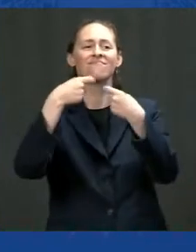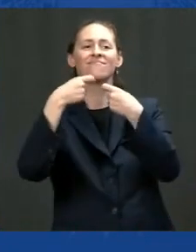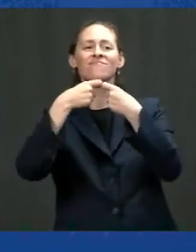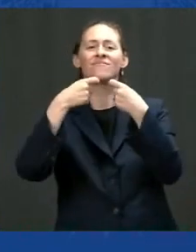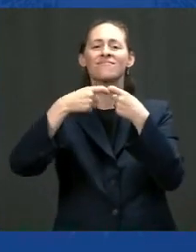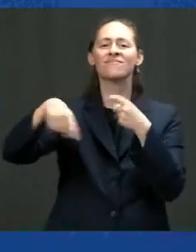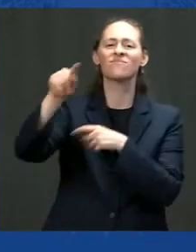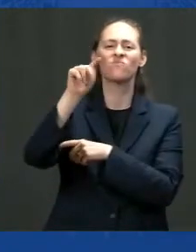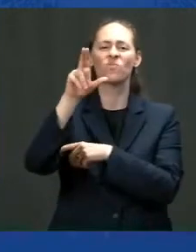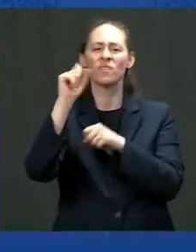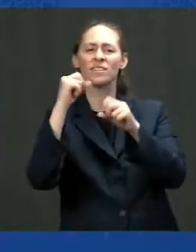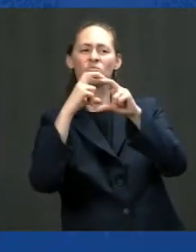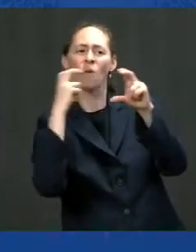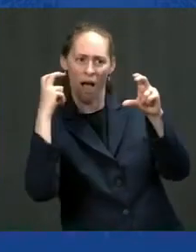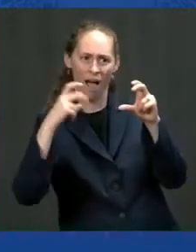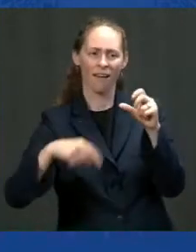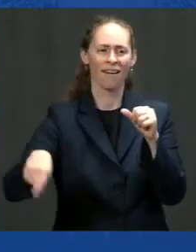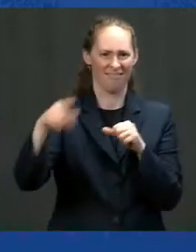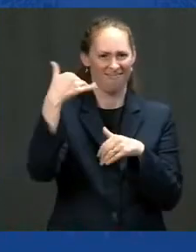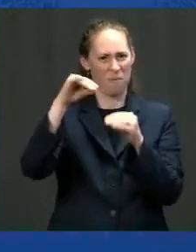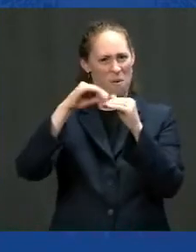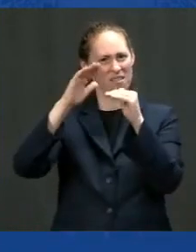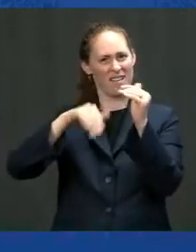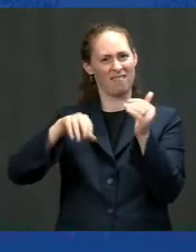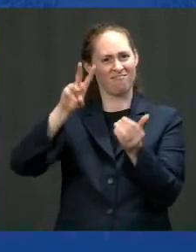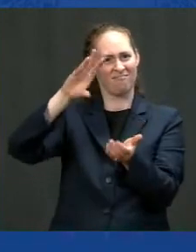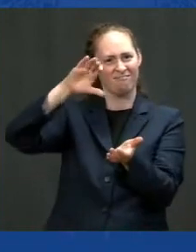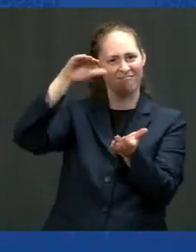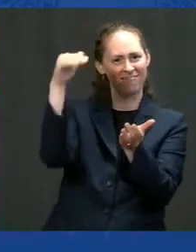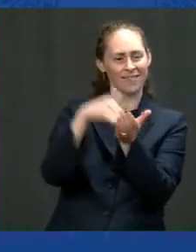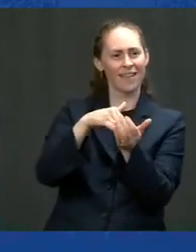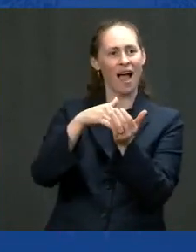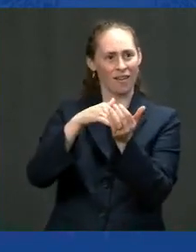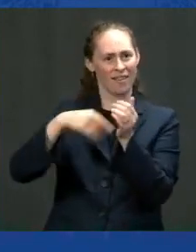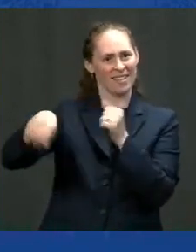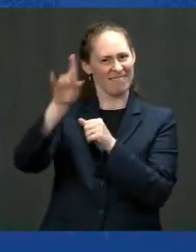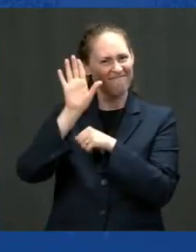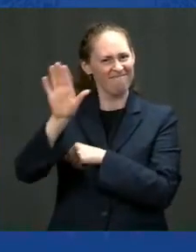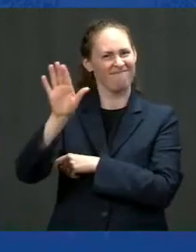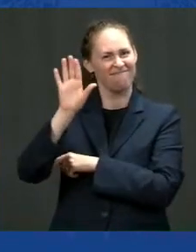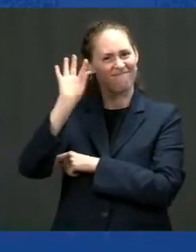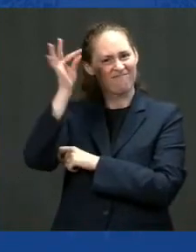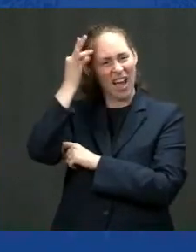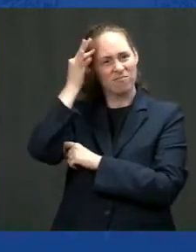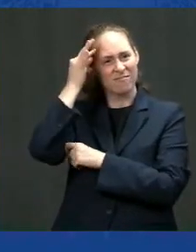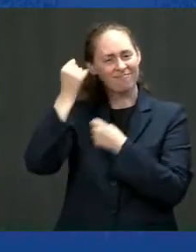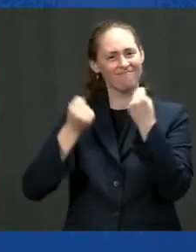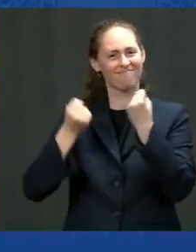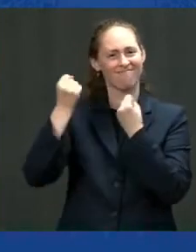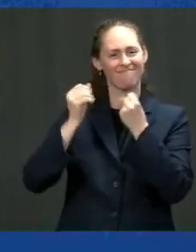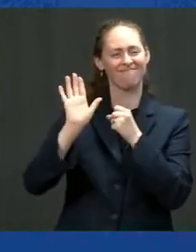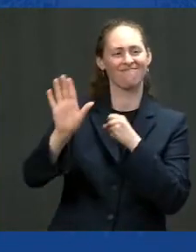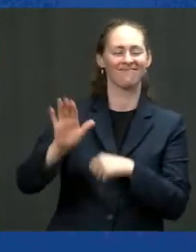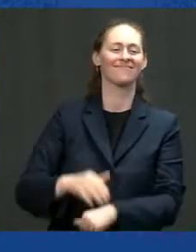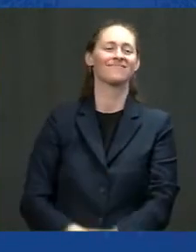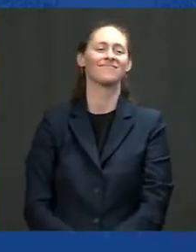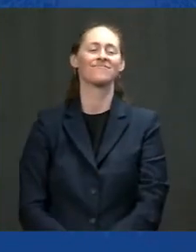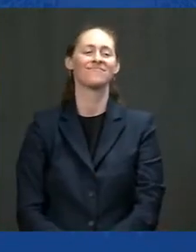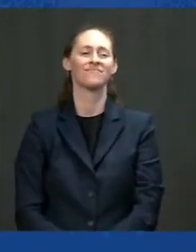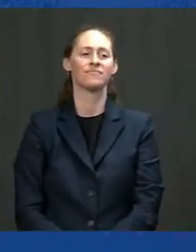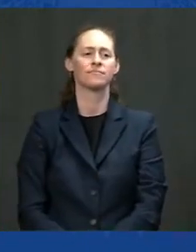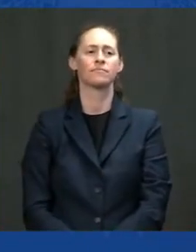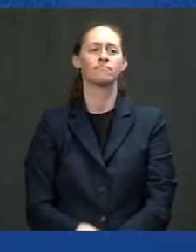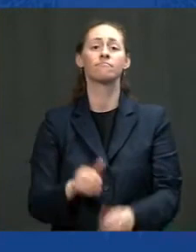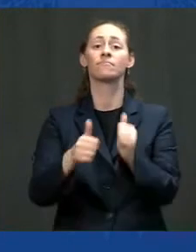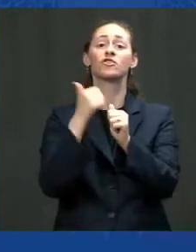vehicles in the federal fleet, including the majority of what I say, the largest portion of which are at the post office.